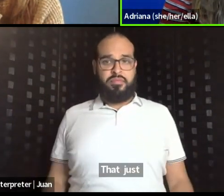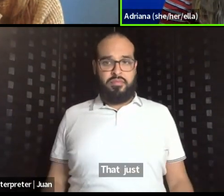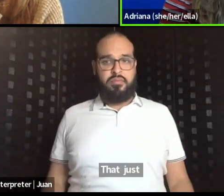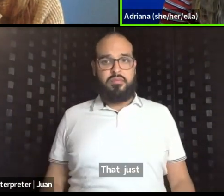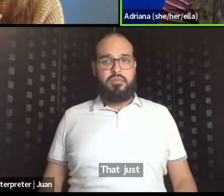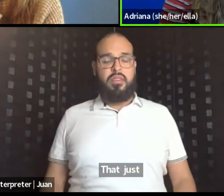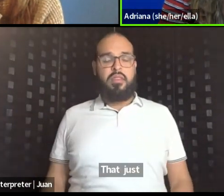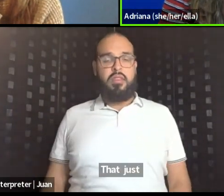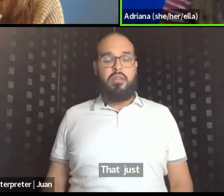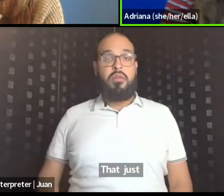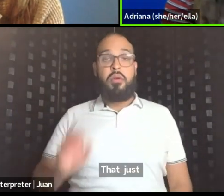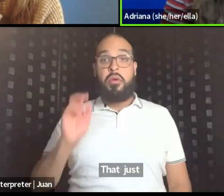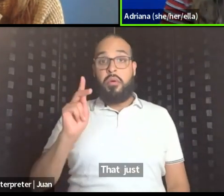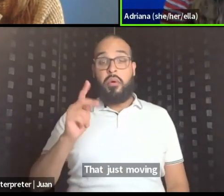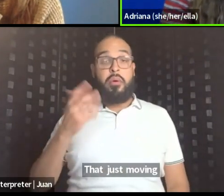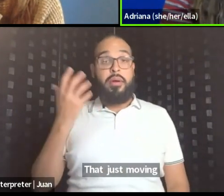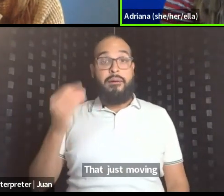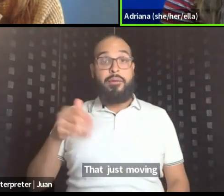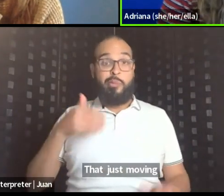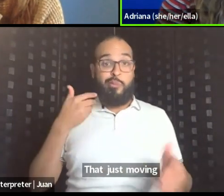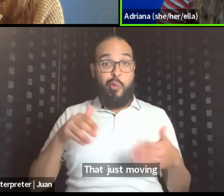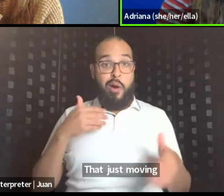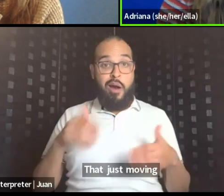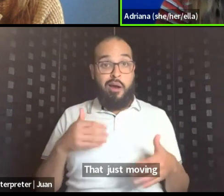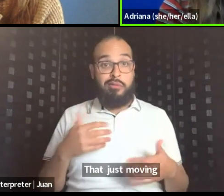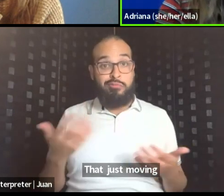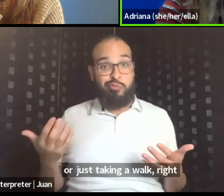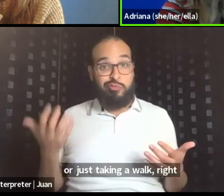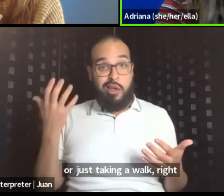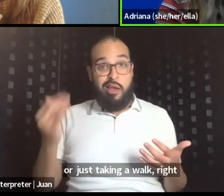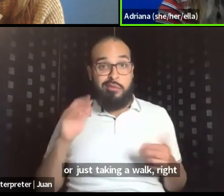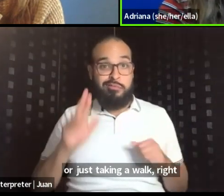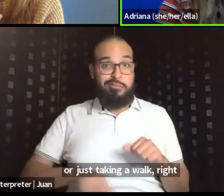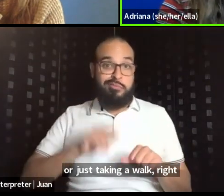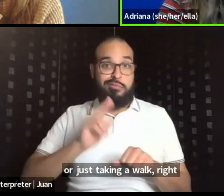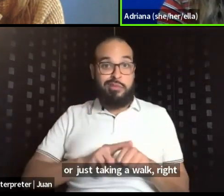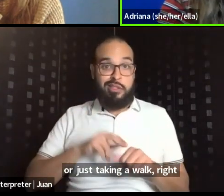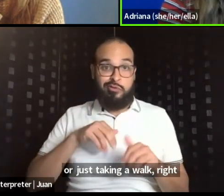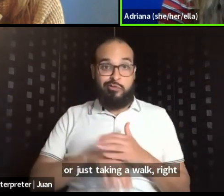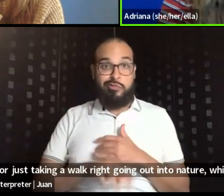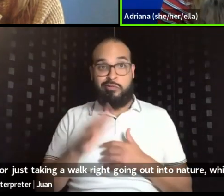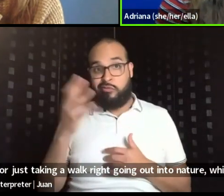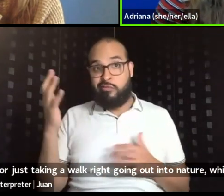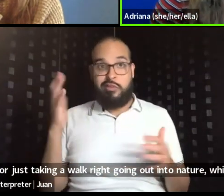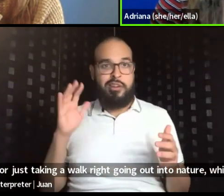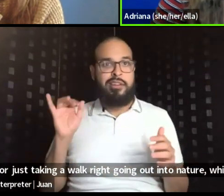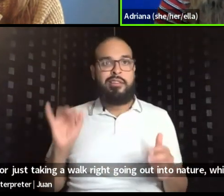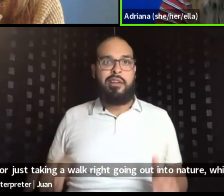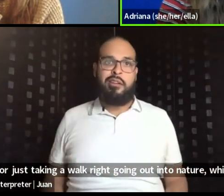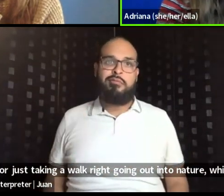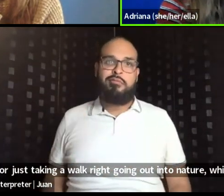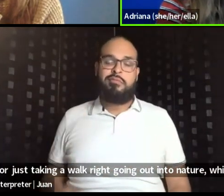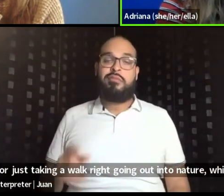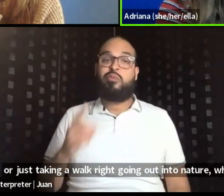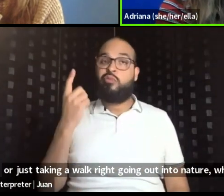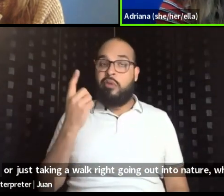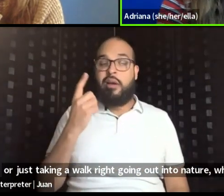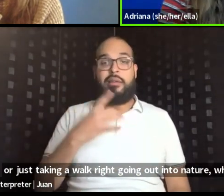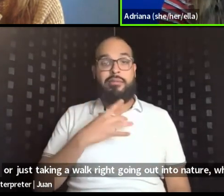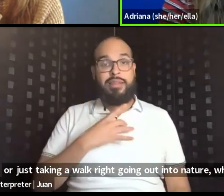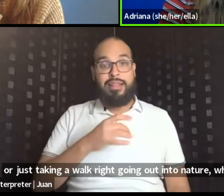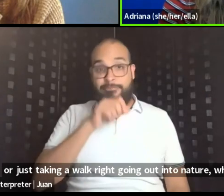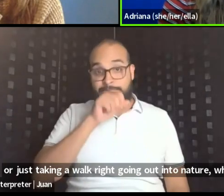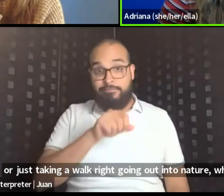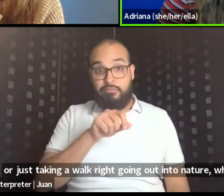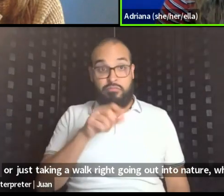or, um, just taking a walk, right. Going out into nature, uh, which is something. And one thing that I really loved is if